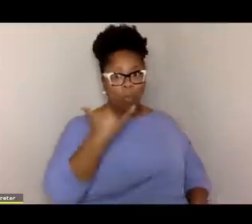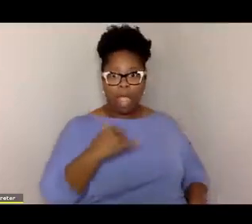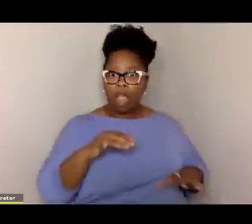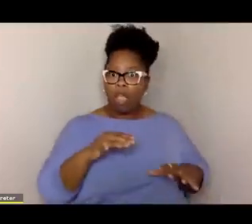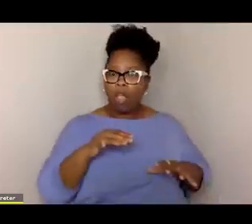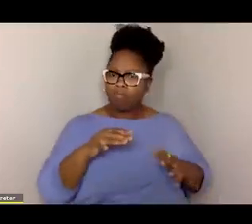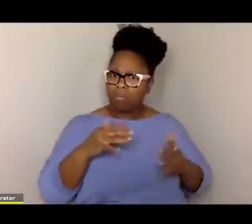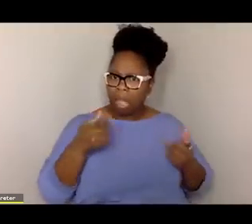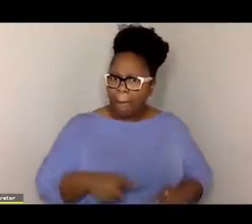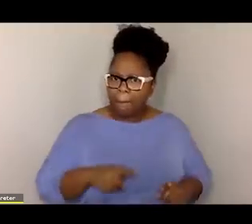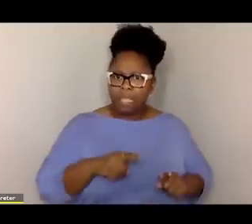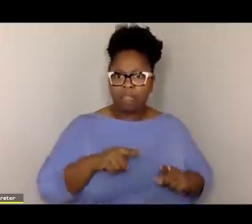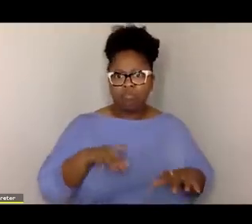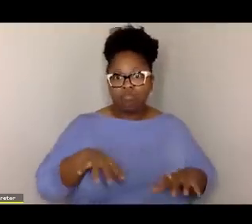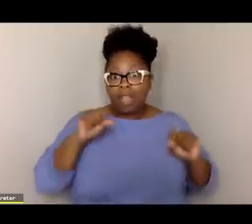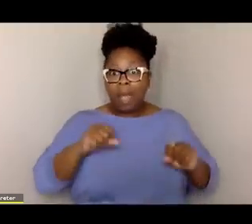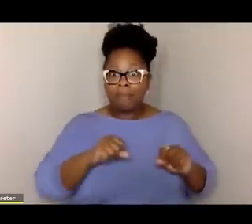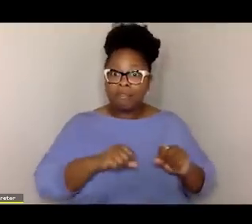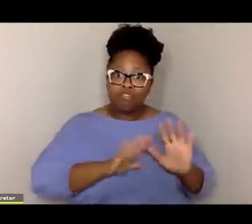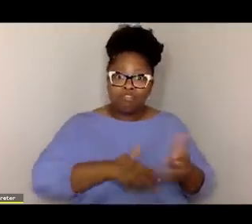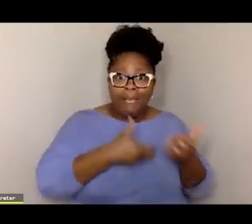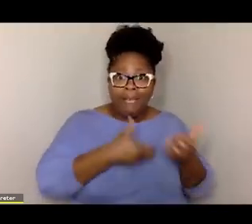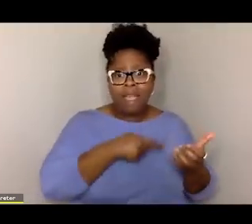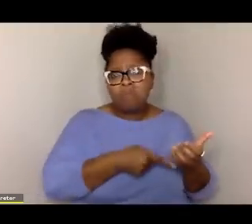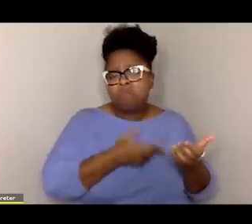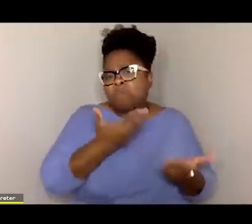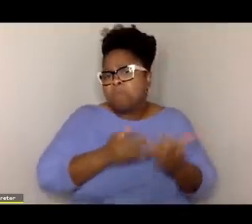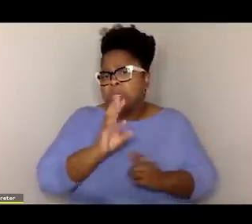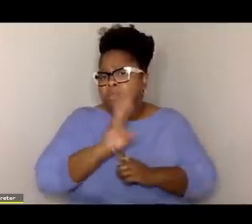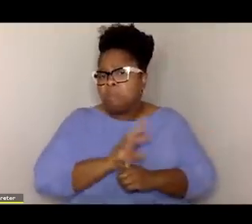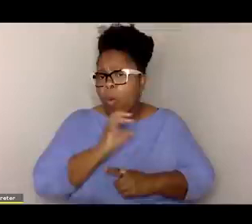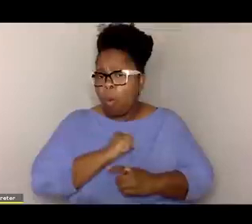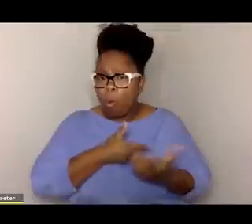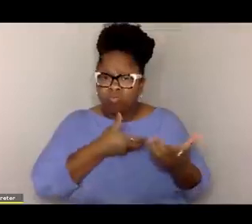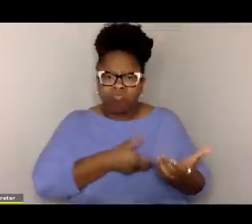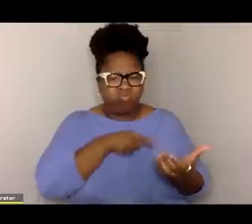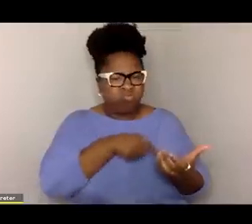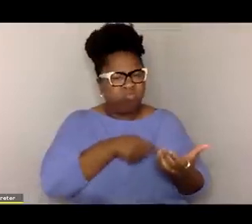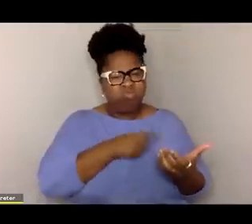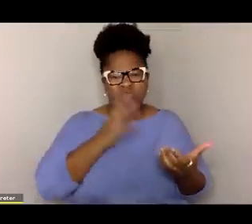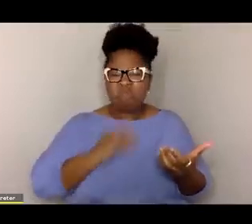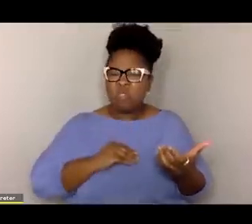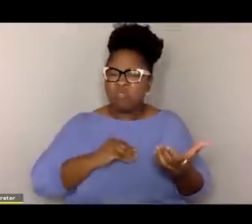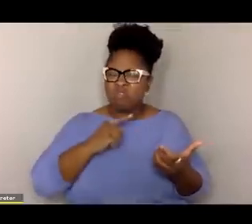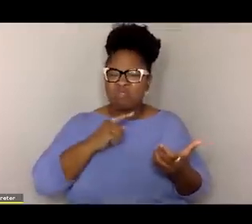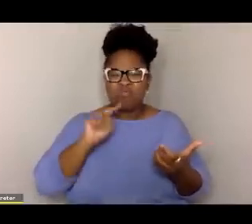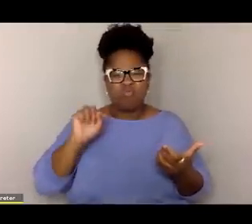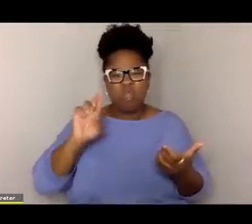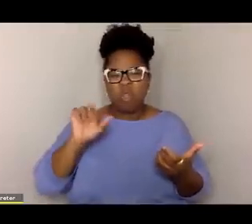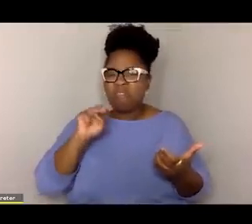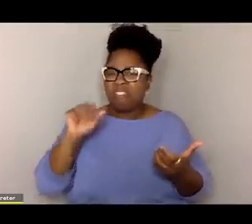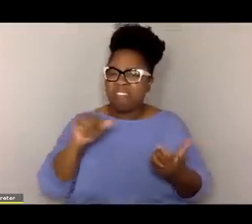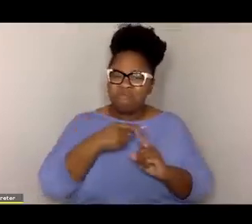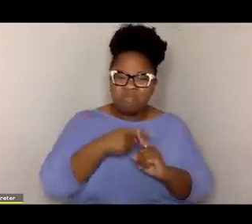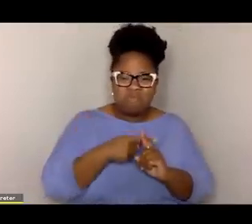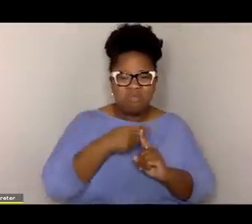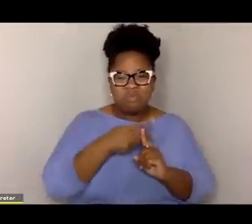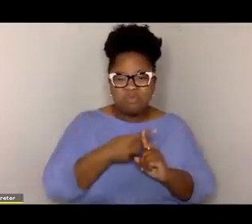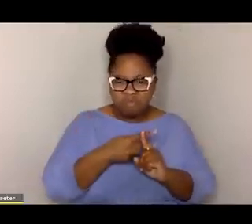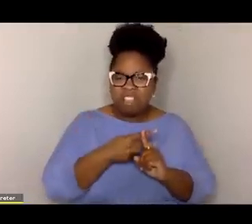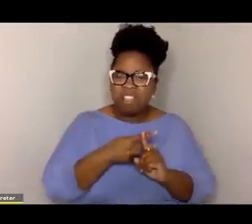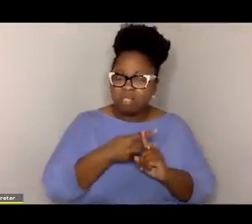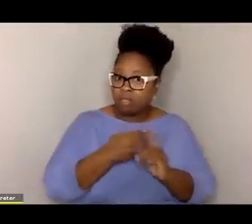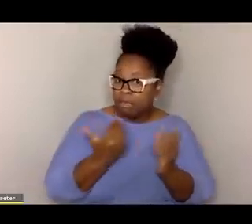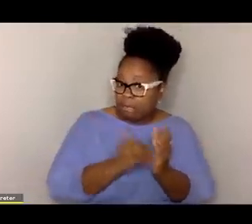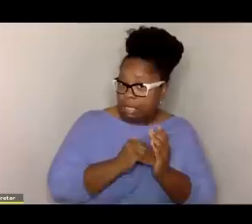often when people adopt a child and the child is six months old, say, and that child went through a lot of trauma in the first